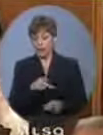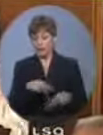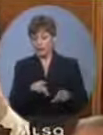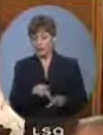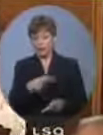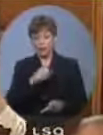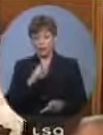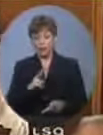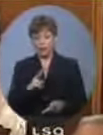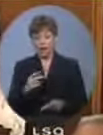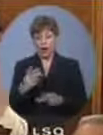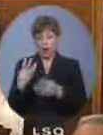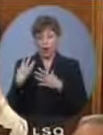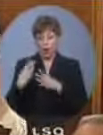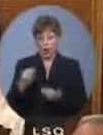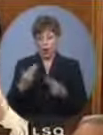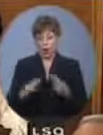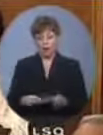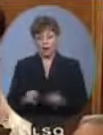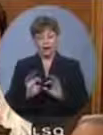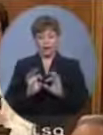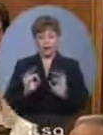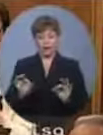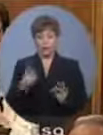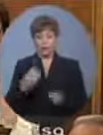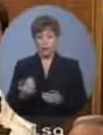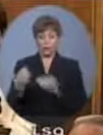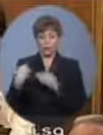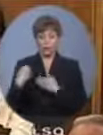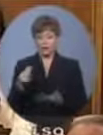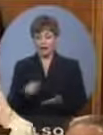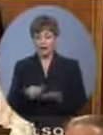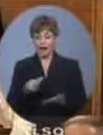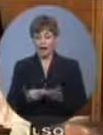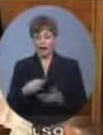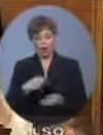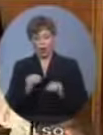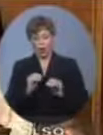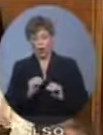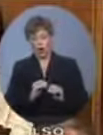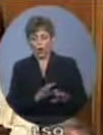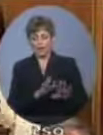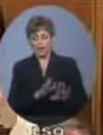We left them, we left them the record that they squandered.